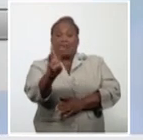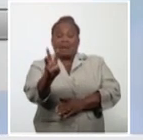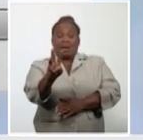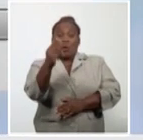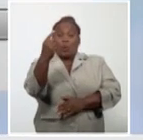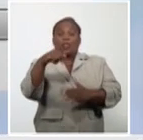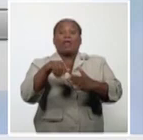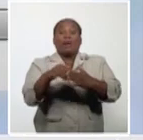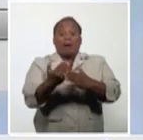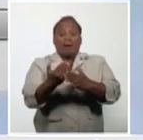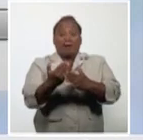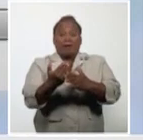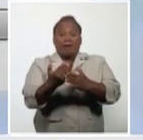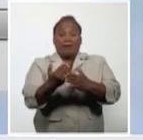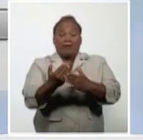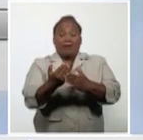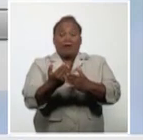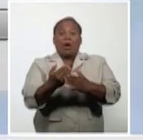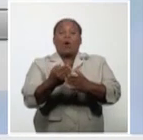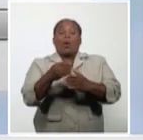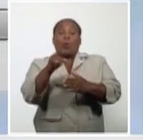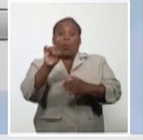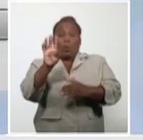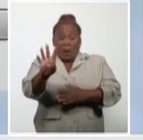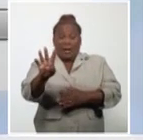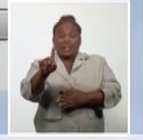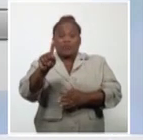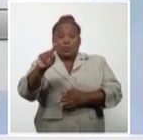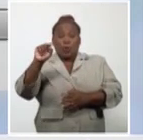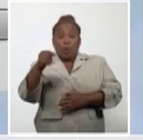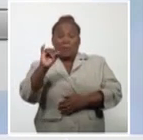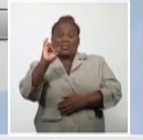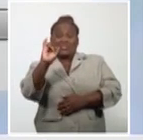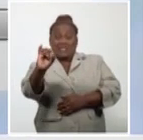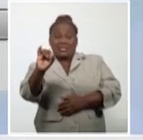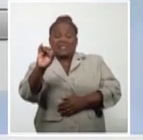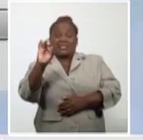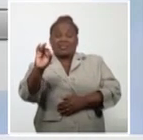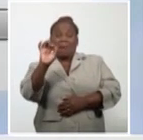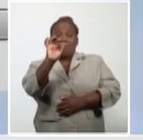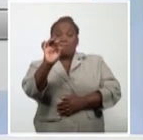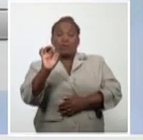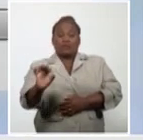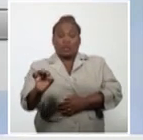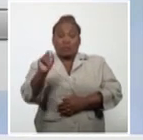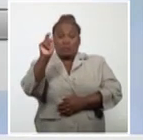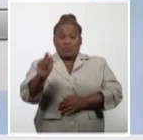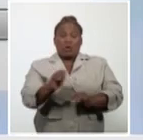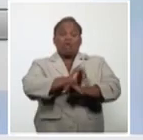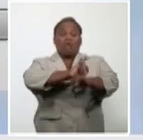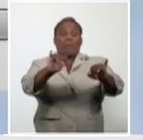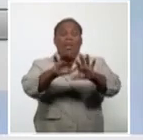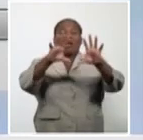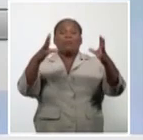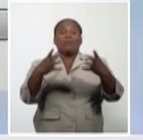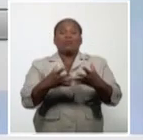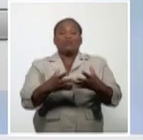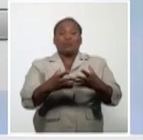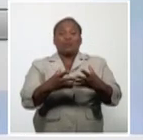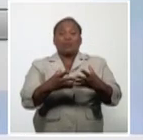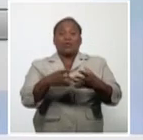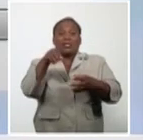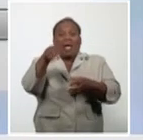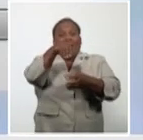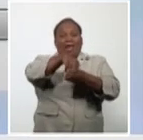41.67 percent of the total number of reported cases in the world are in the region of the